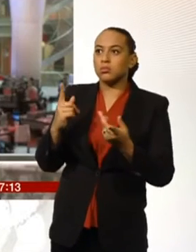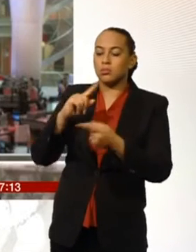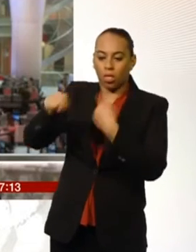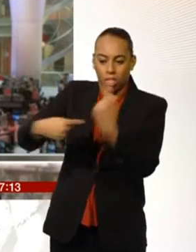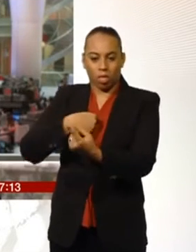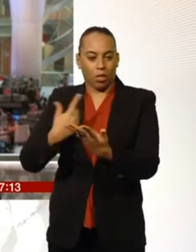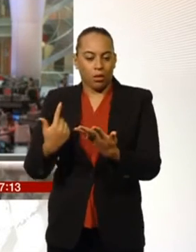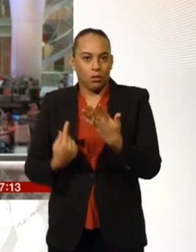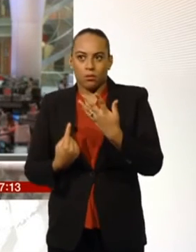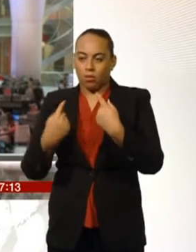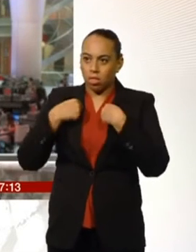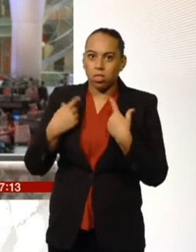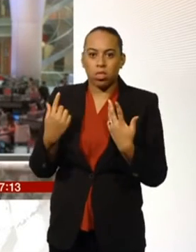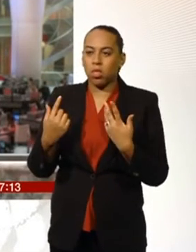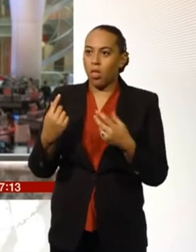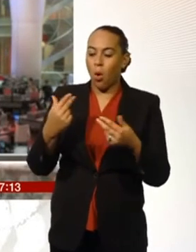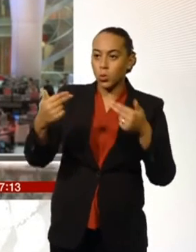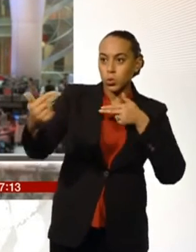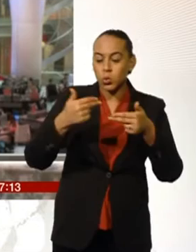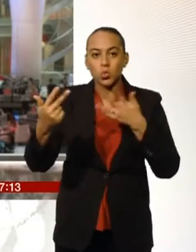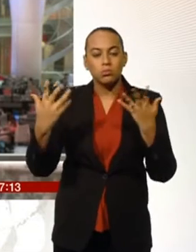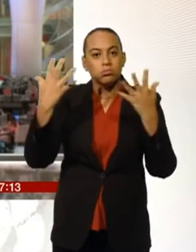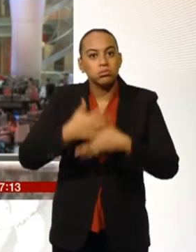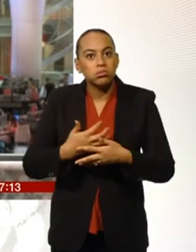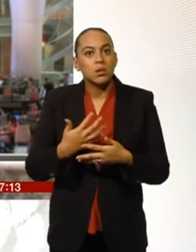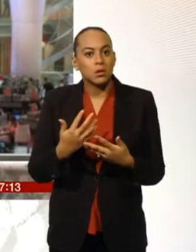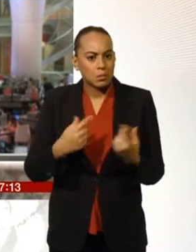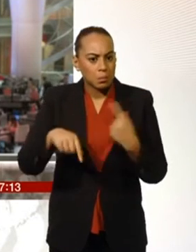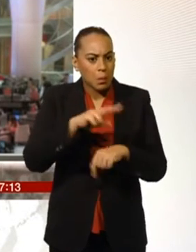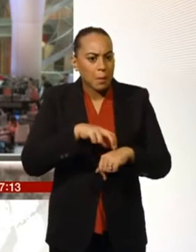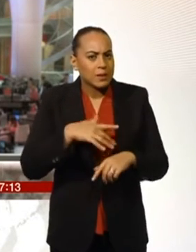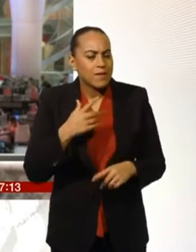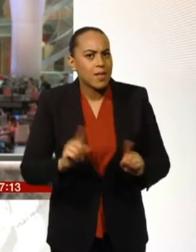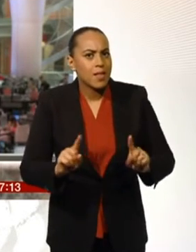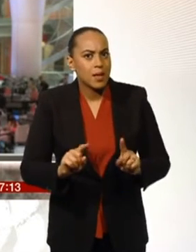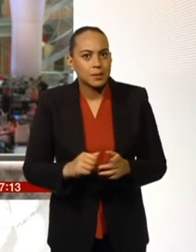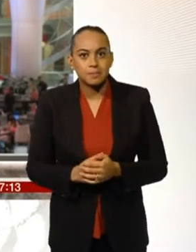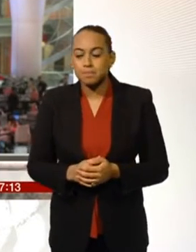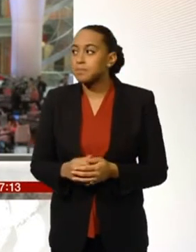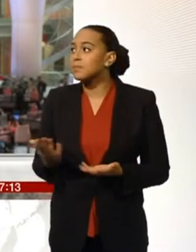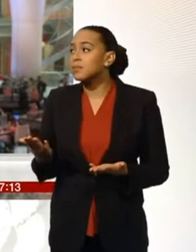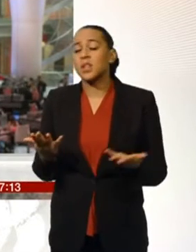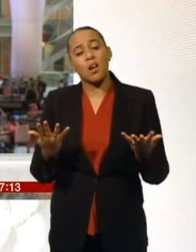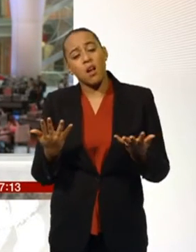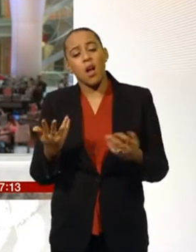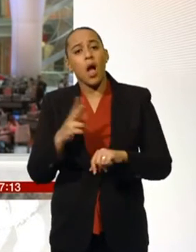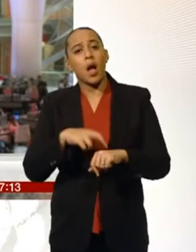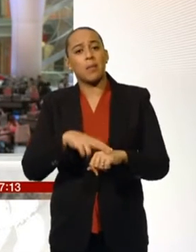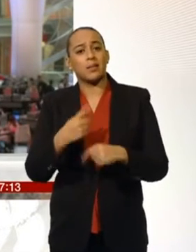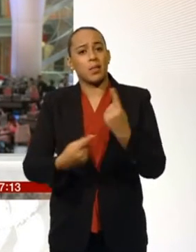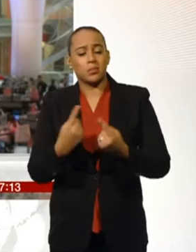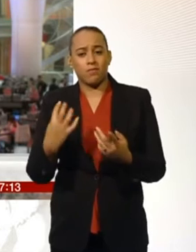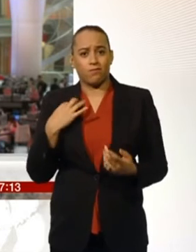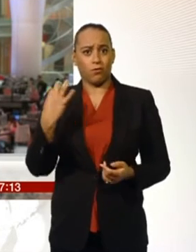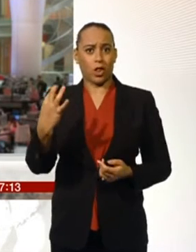Yeah, we need to recognise that. All our firearms officers in the Metropolitan Police are volunteers. They all apply to do it. They're not forced to do it